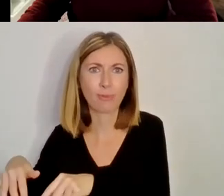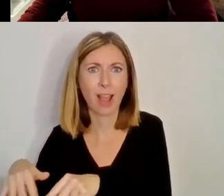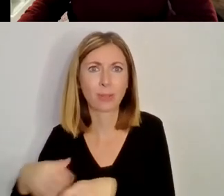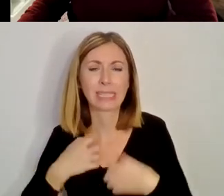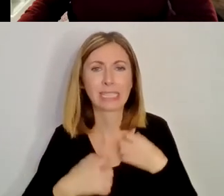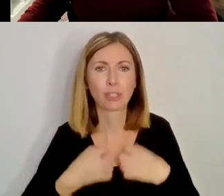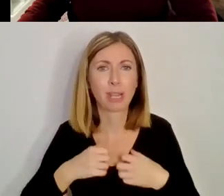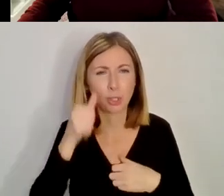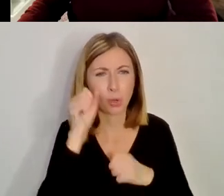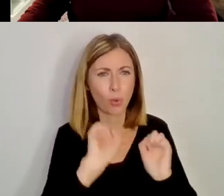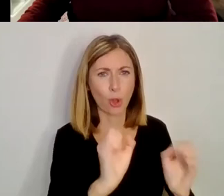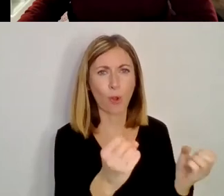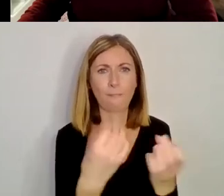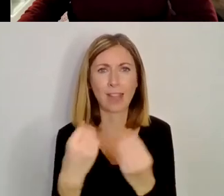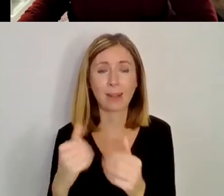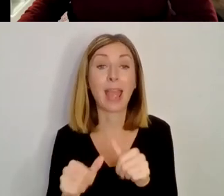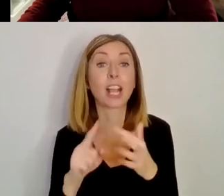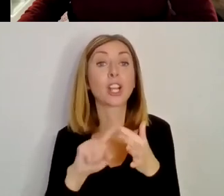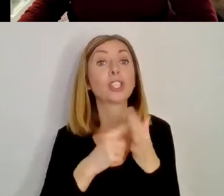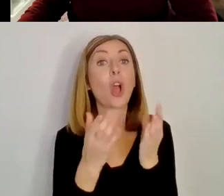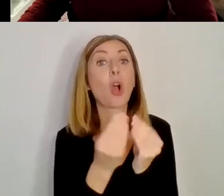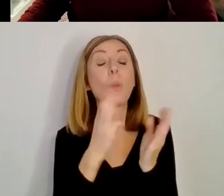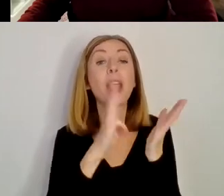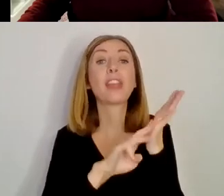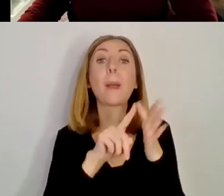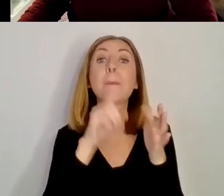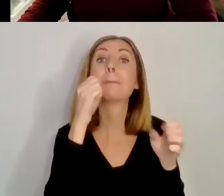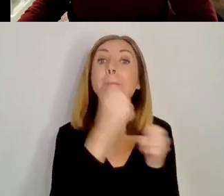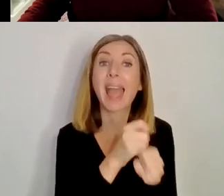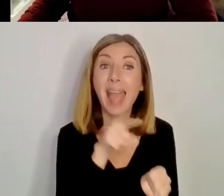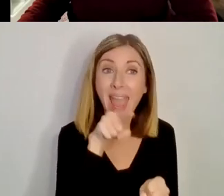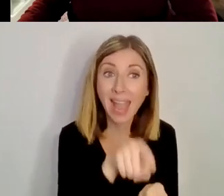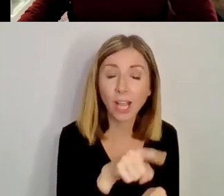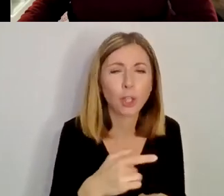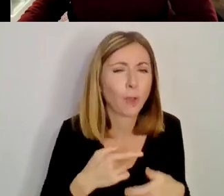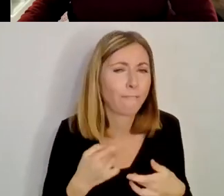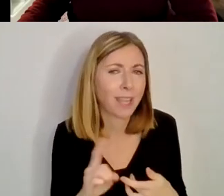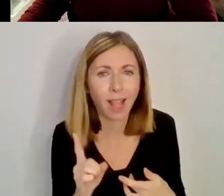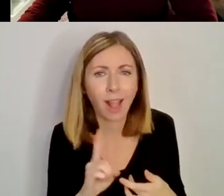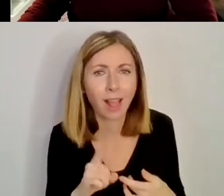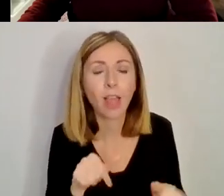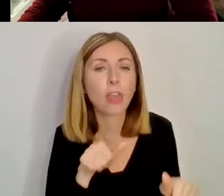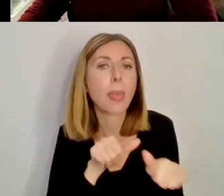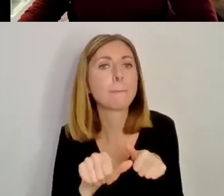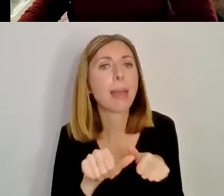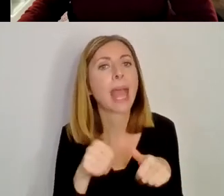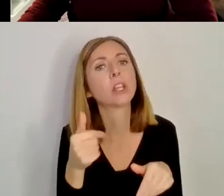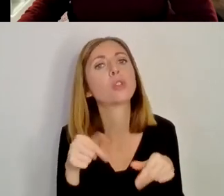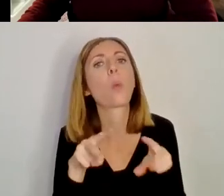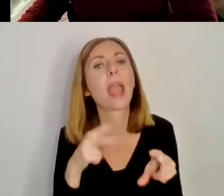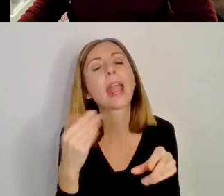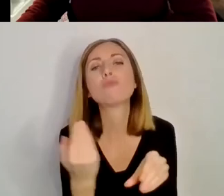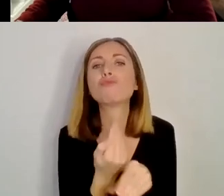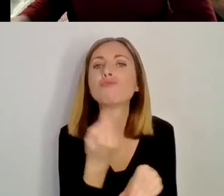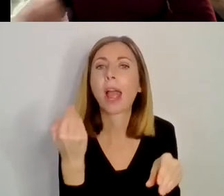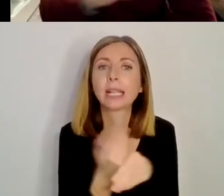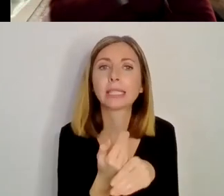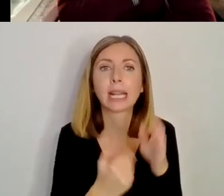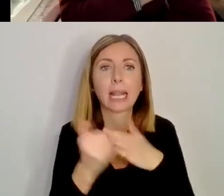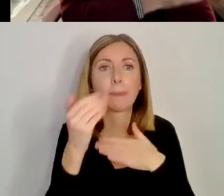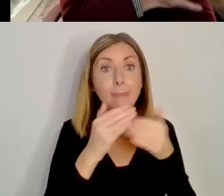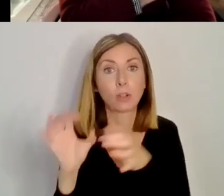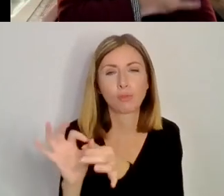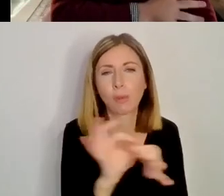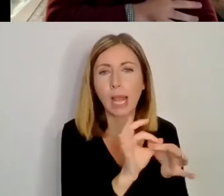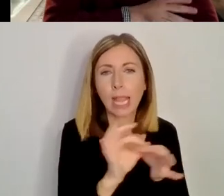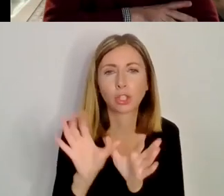I might start with you on a way that you might think in the, probably in the context of your own scholarship as well, Meg, and I, I know, um, you, your, your,